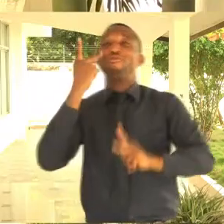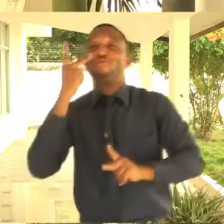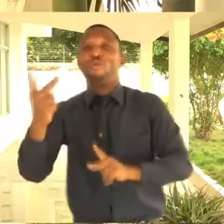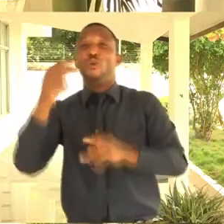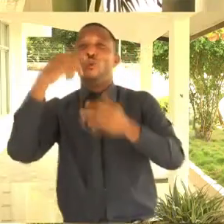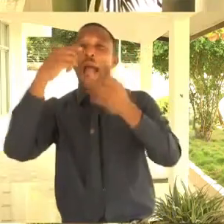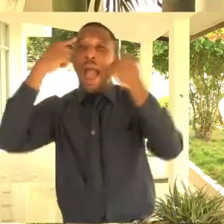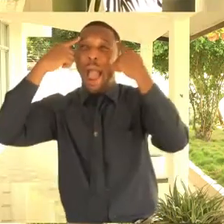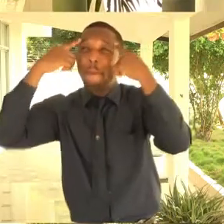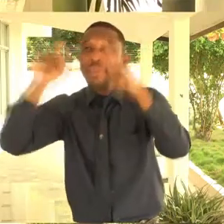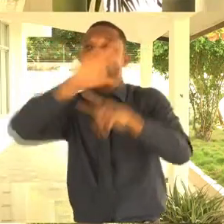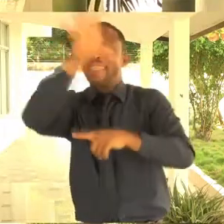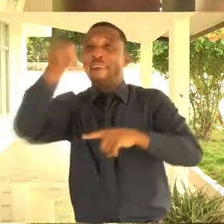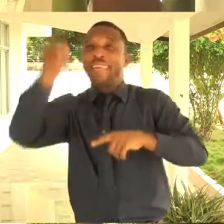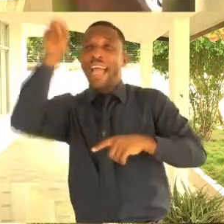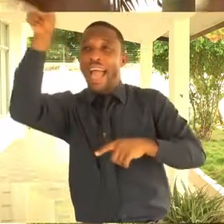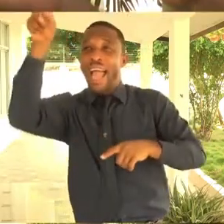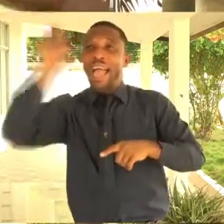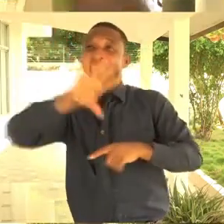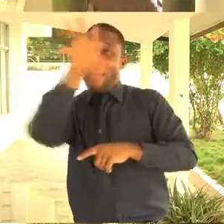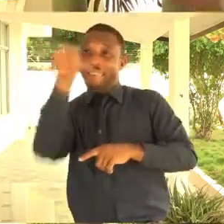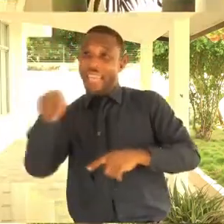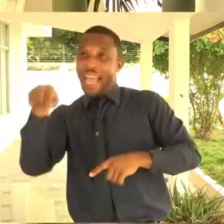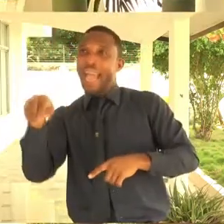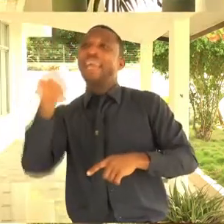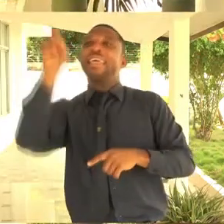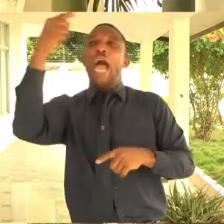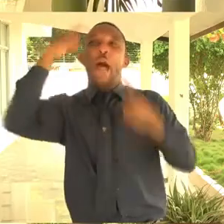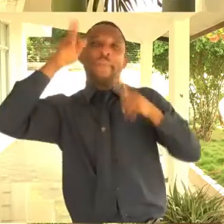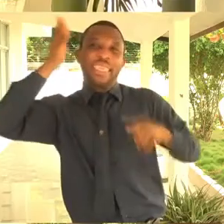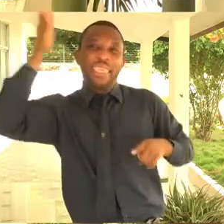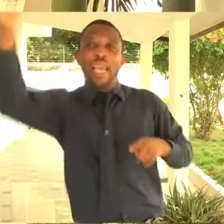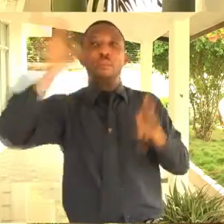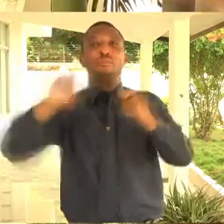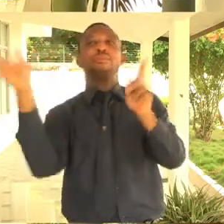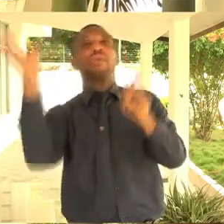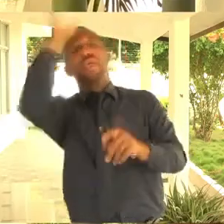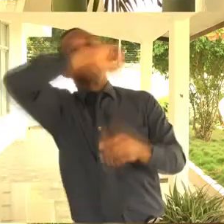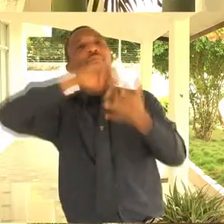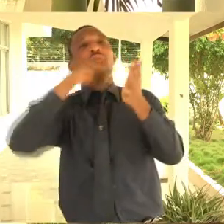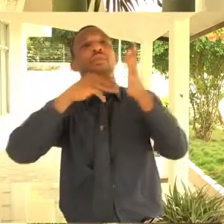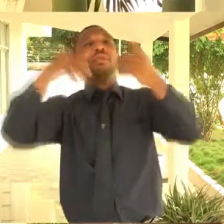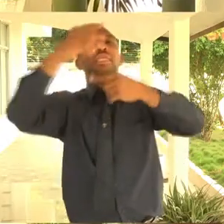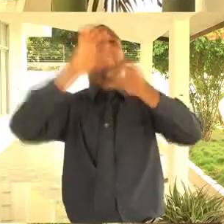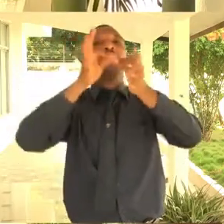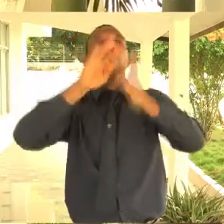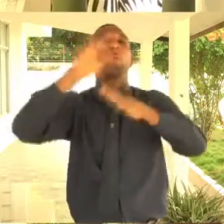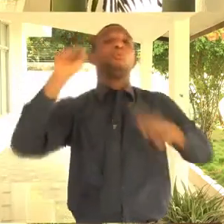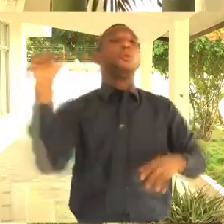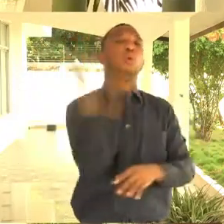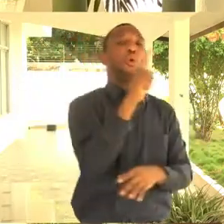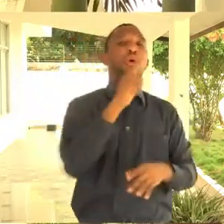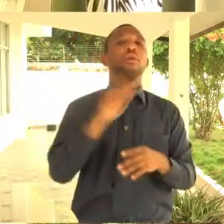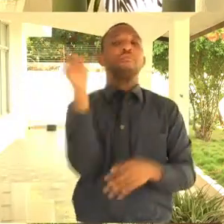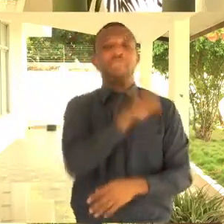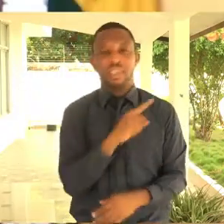it's unfortunate because of someone's misfortune. Now, it affects us, and it has